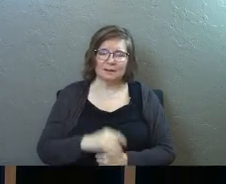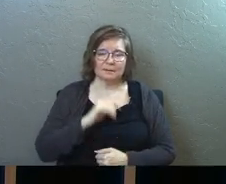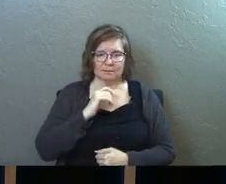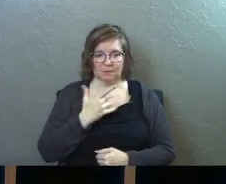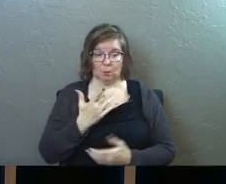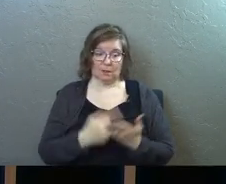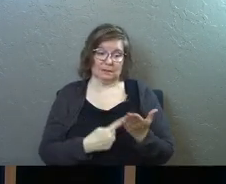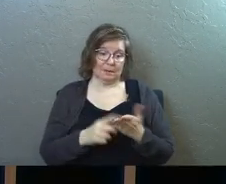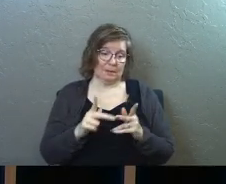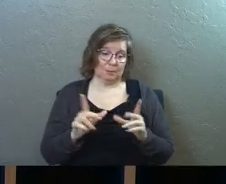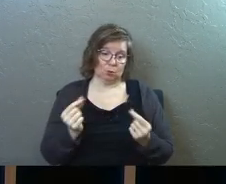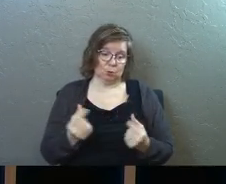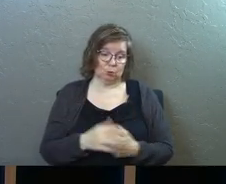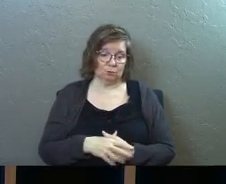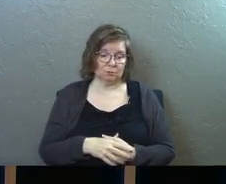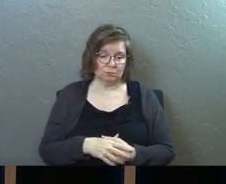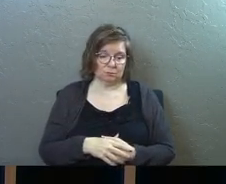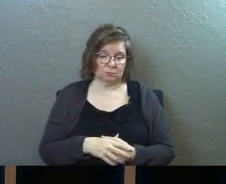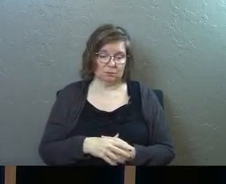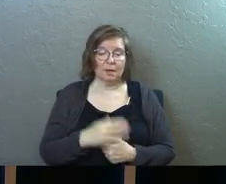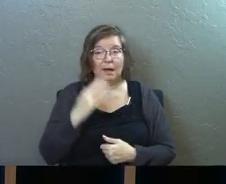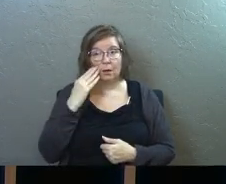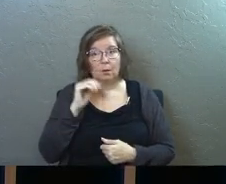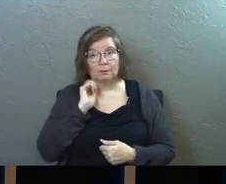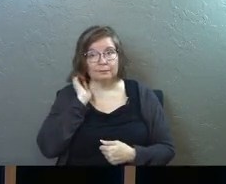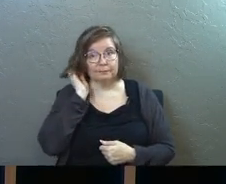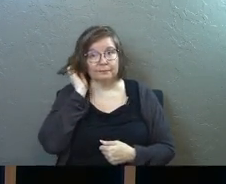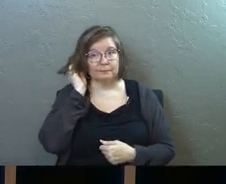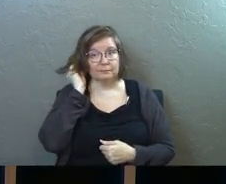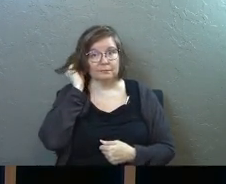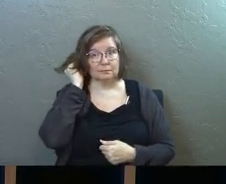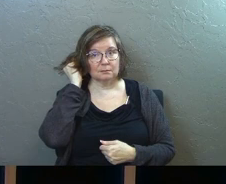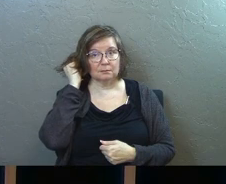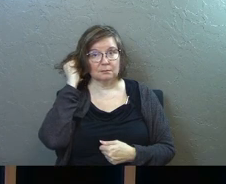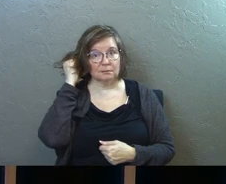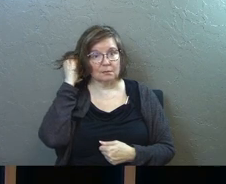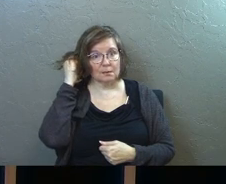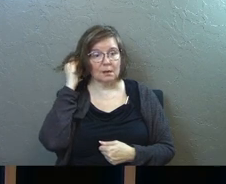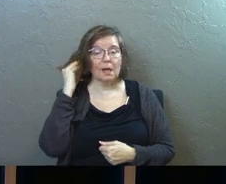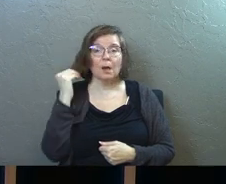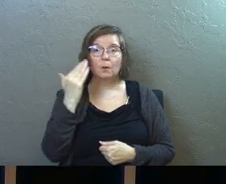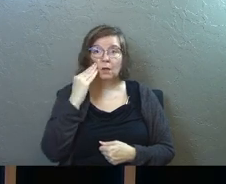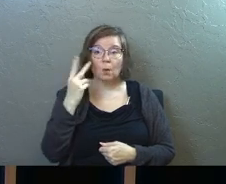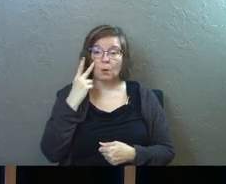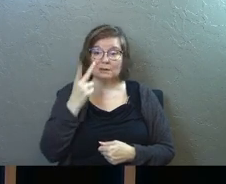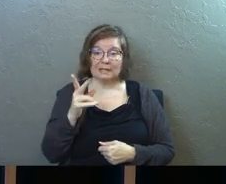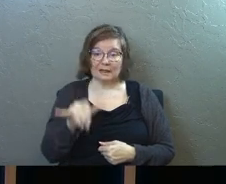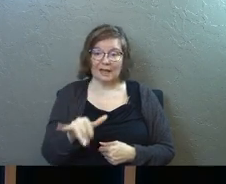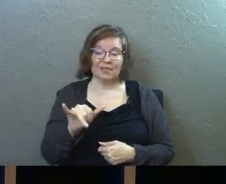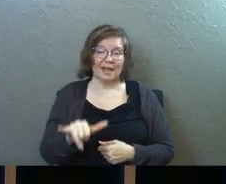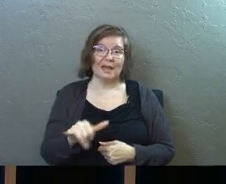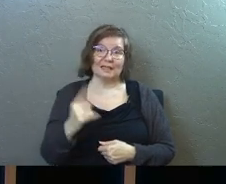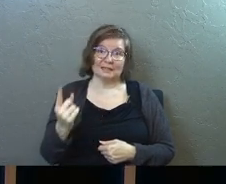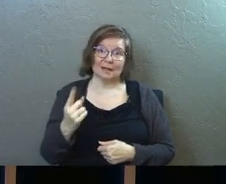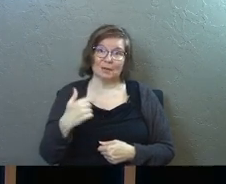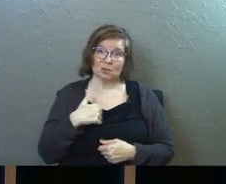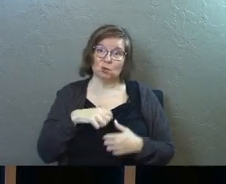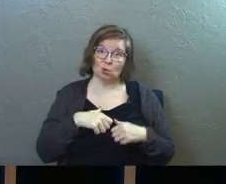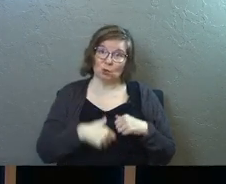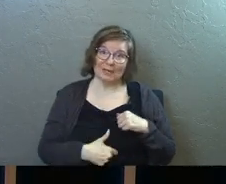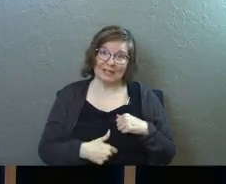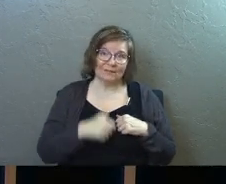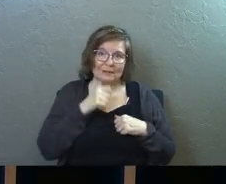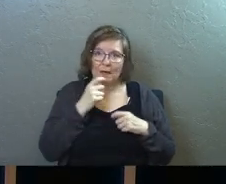you're like well sometimes people do I know and we know when we see that that that's something to